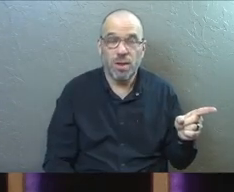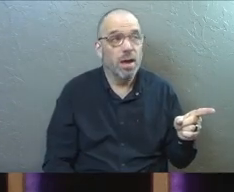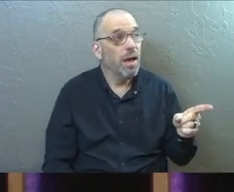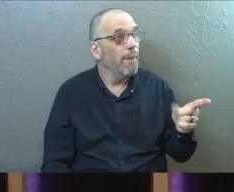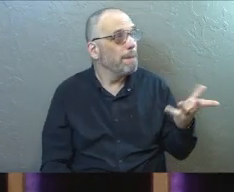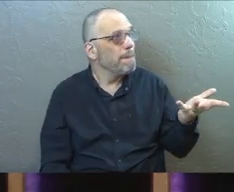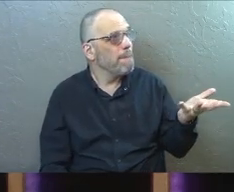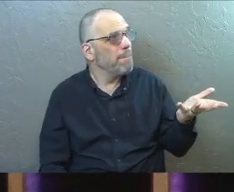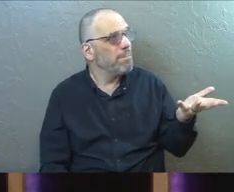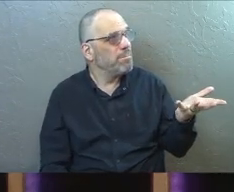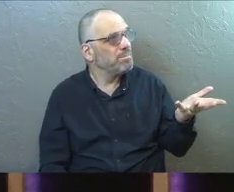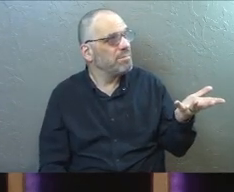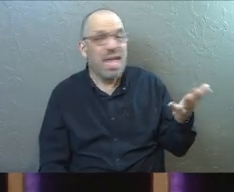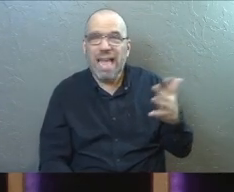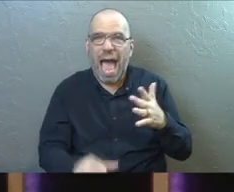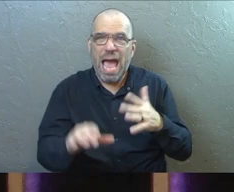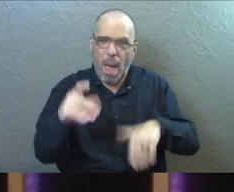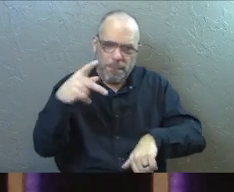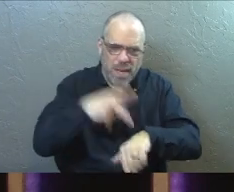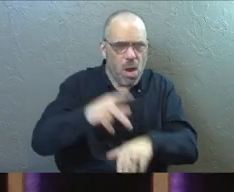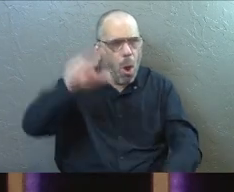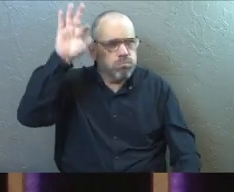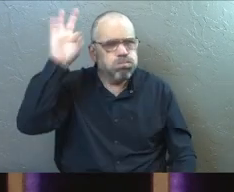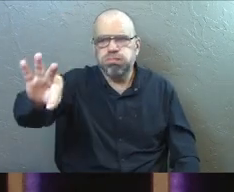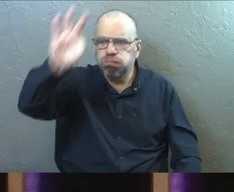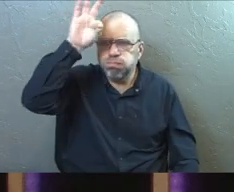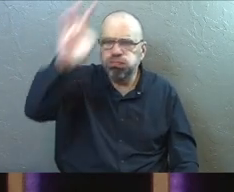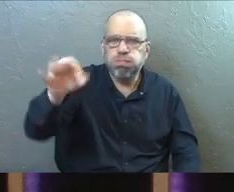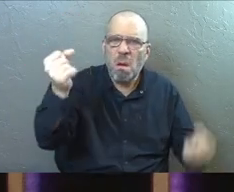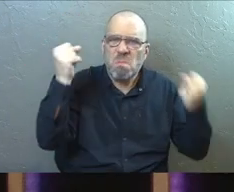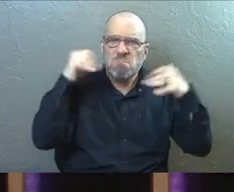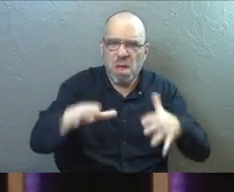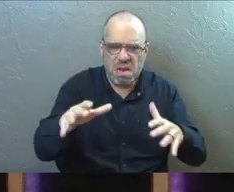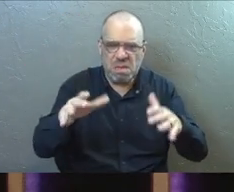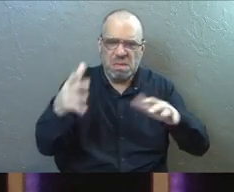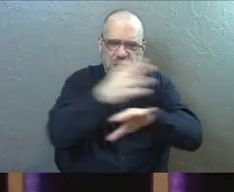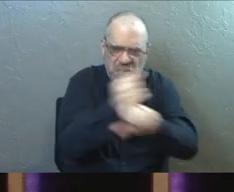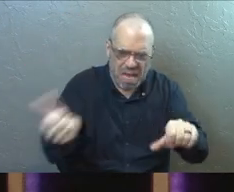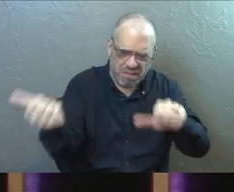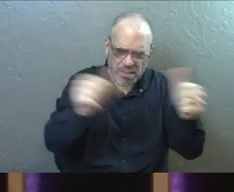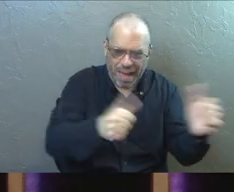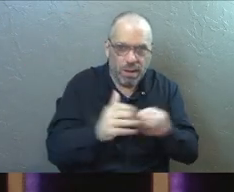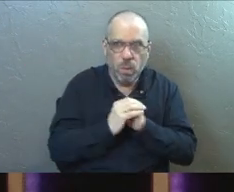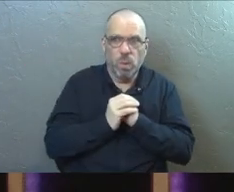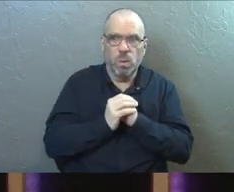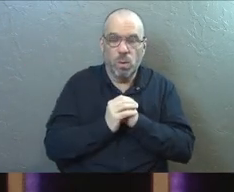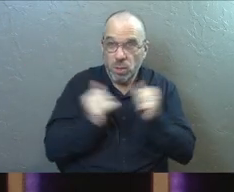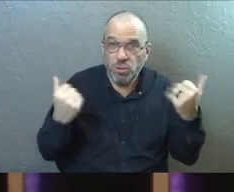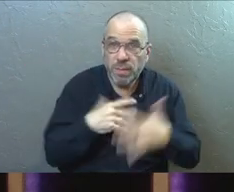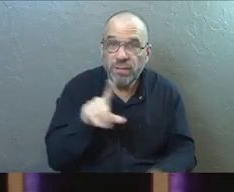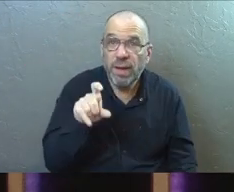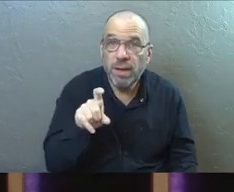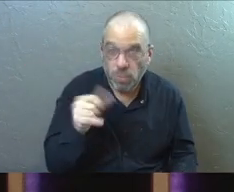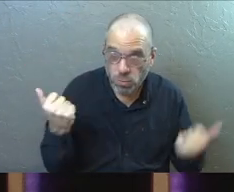Like Peter had been preaching and thousands would come to Jesus and get baptized. Now they're a bit afraid. Wouldn't you be?